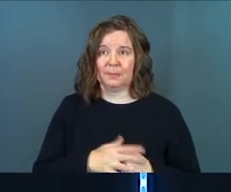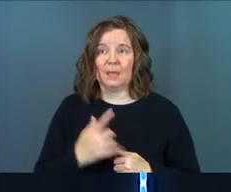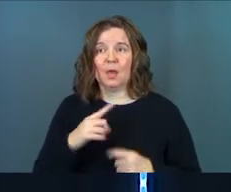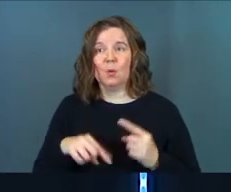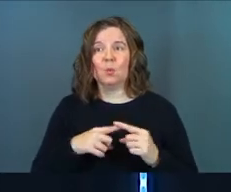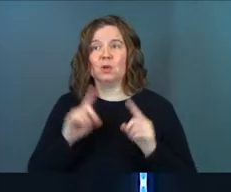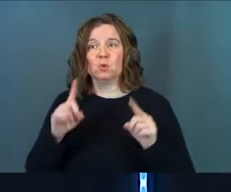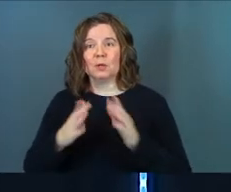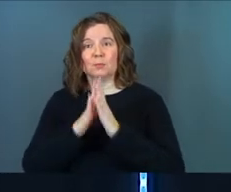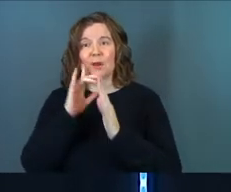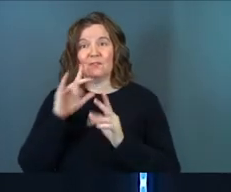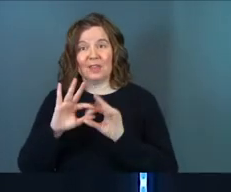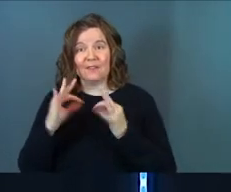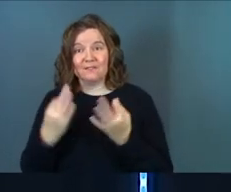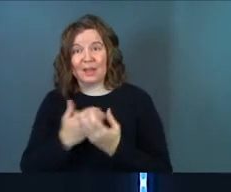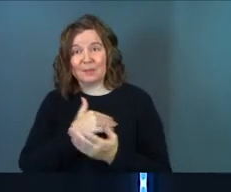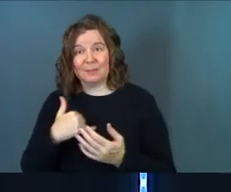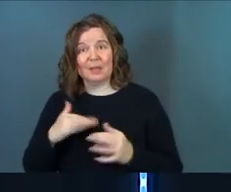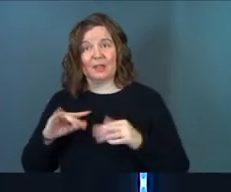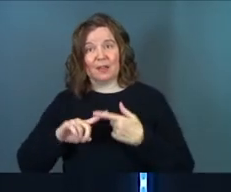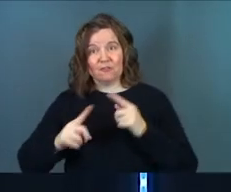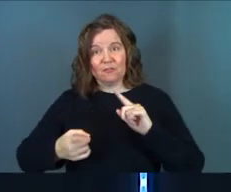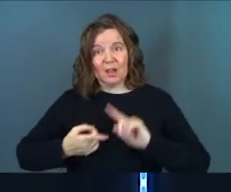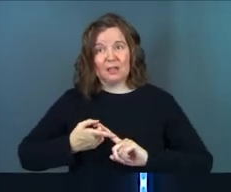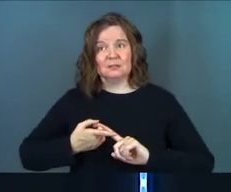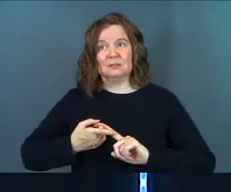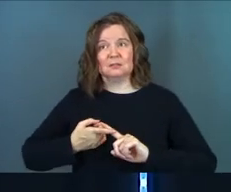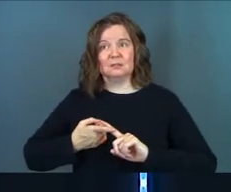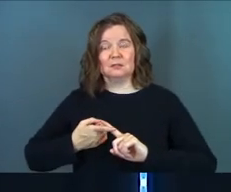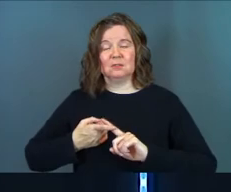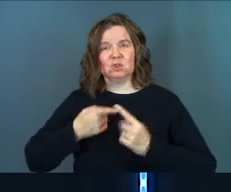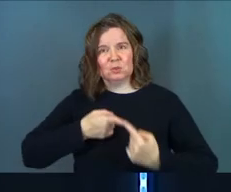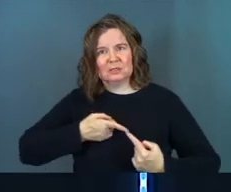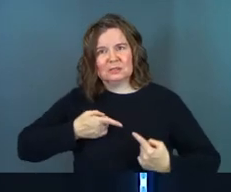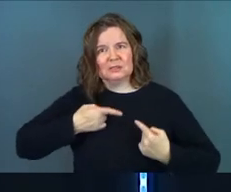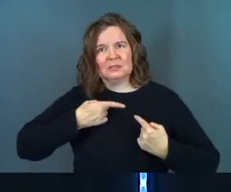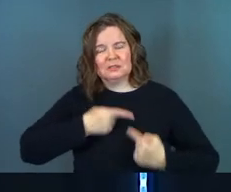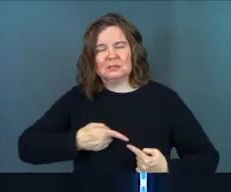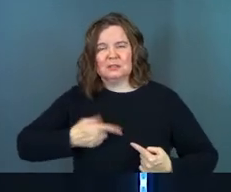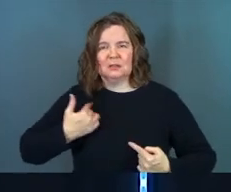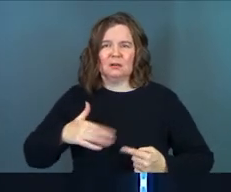And when you went to pray for that family member, that friend, you struggled.